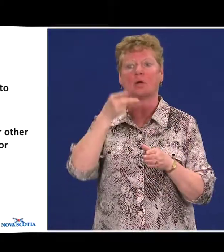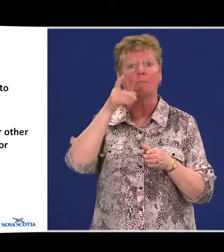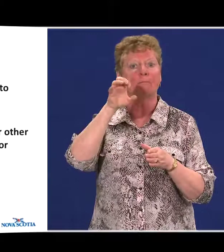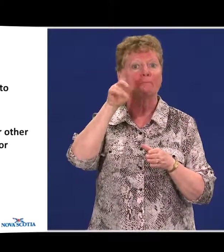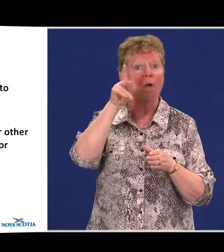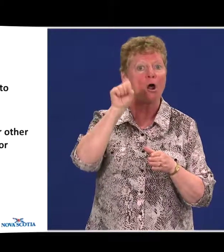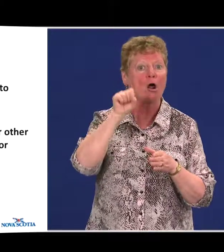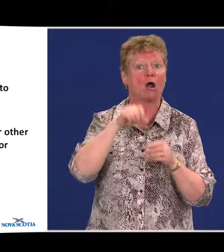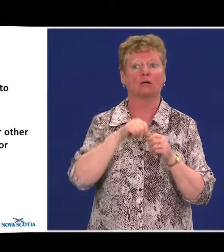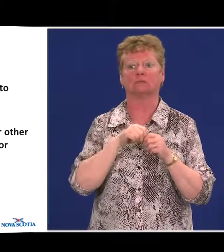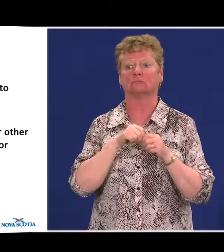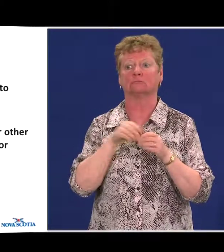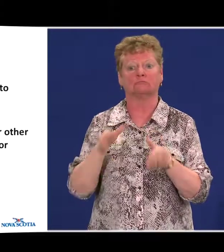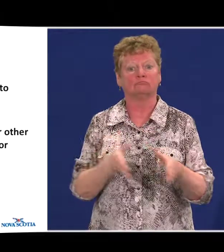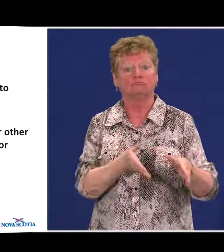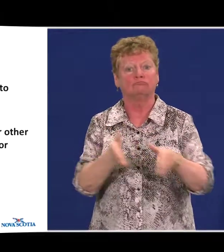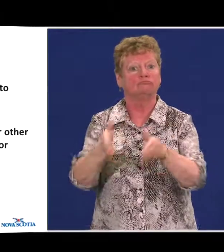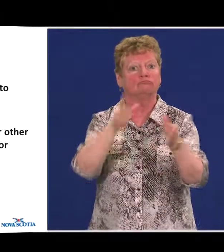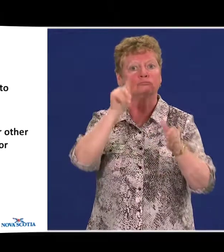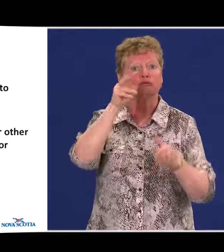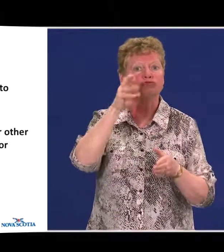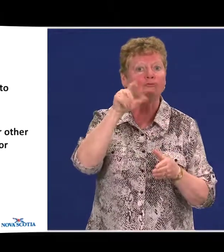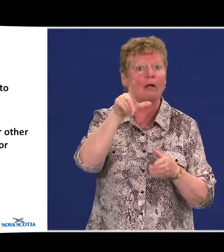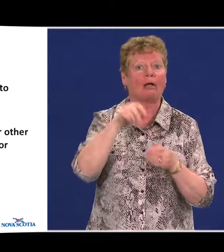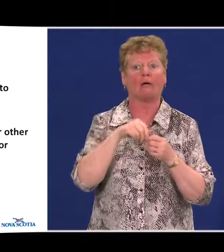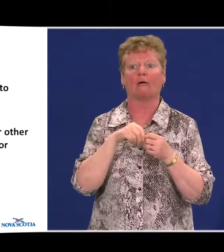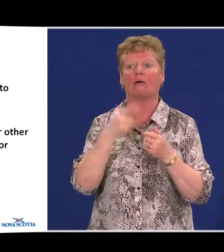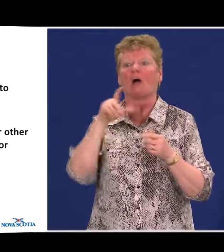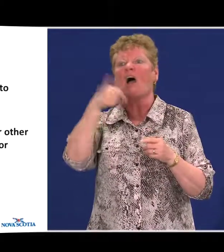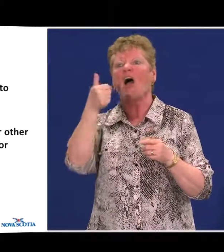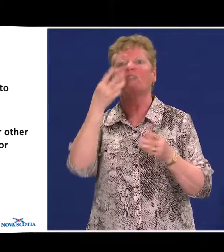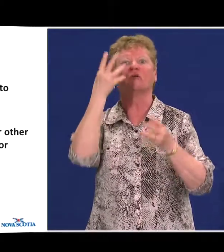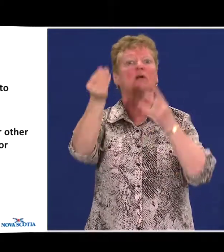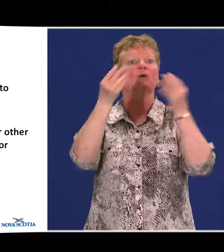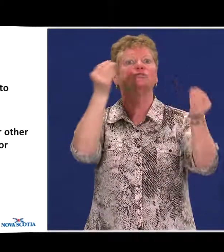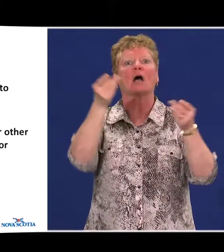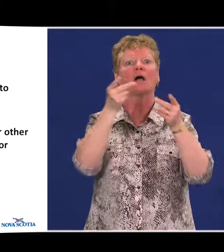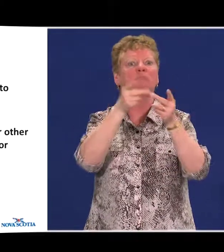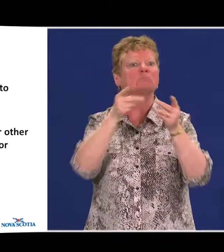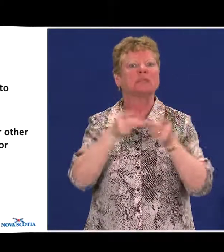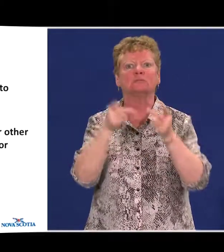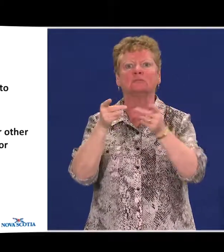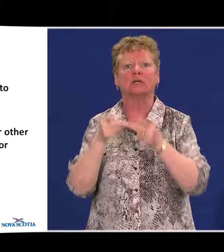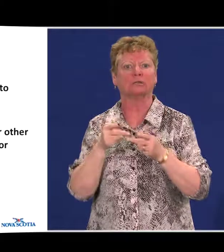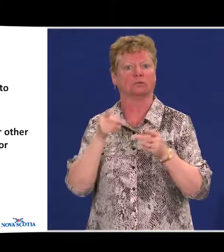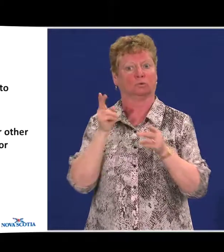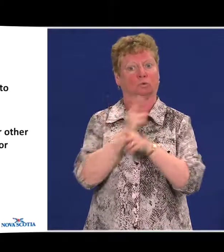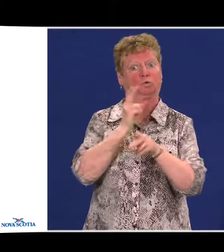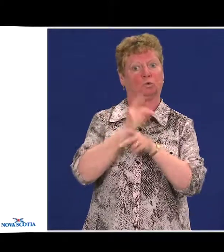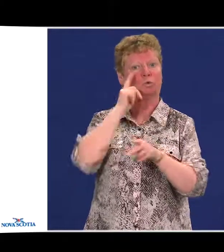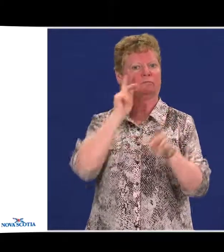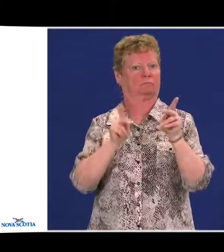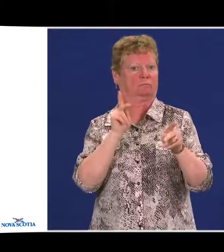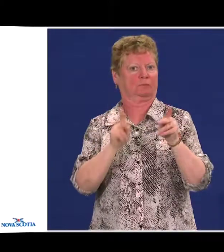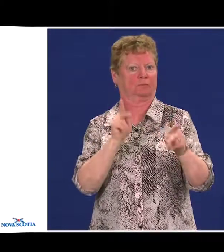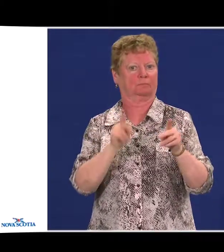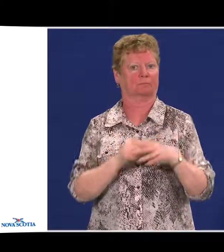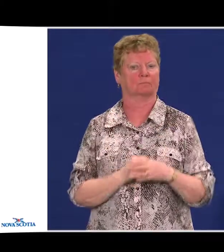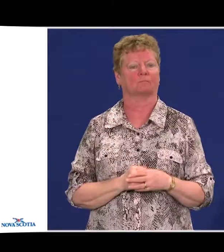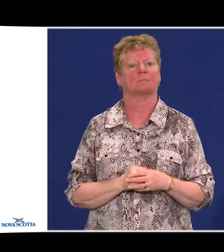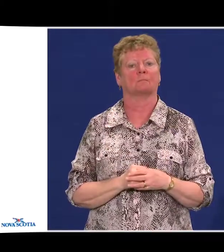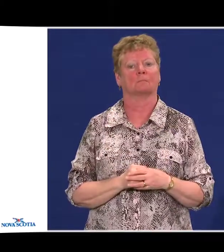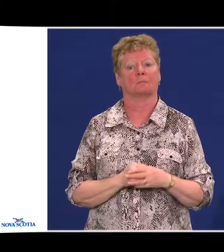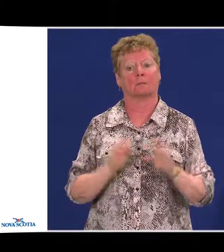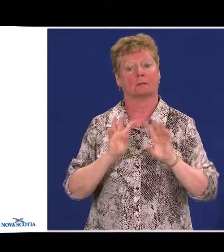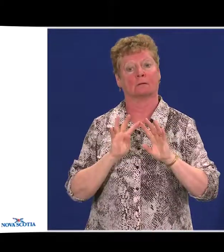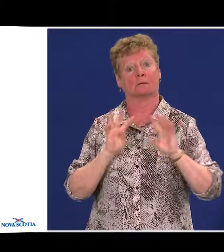space or associated facility used for public space. The panel also